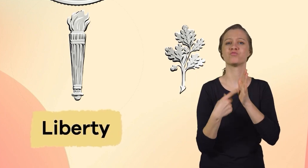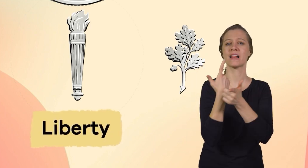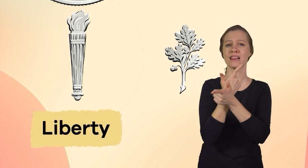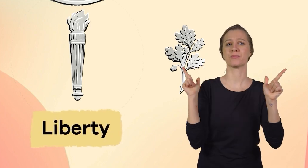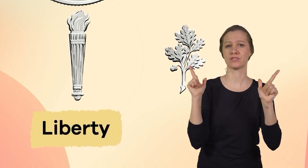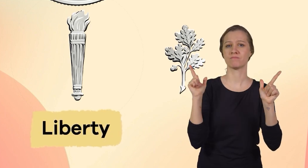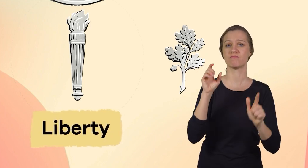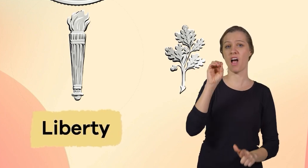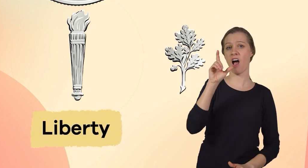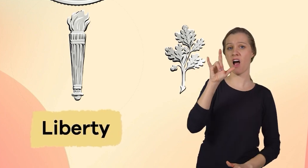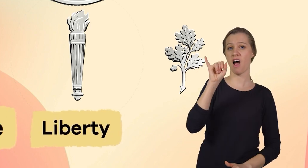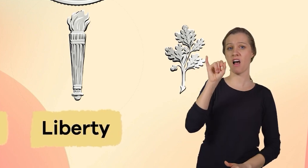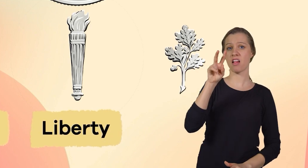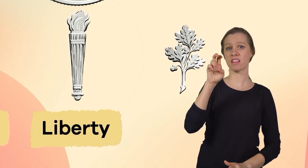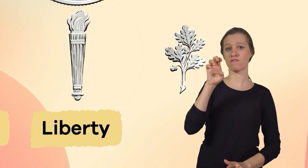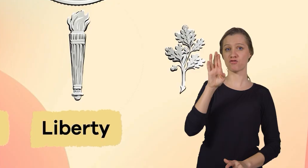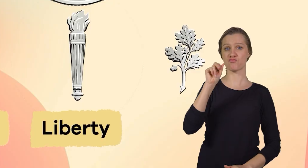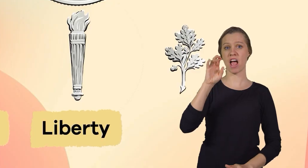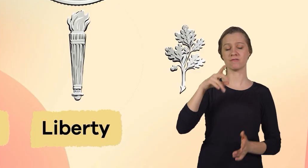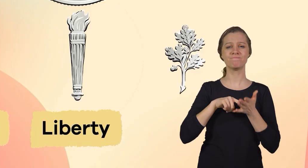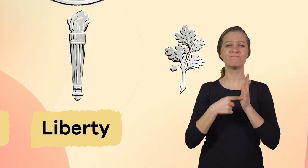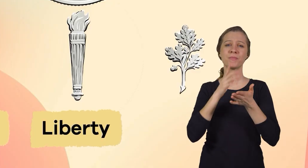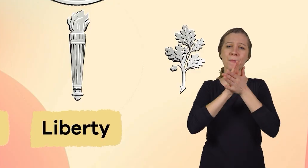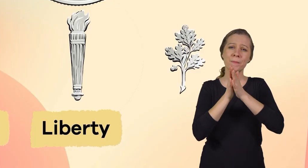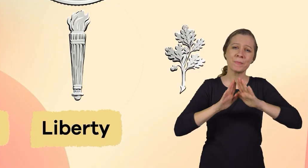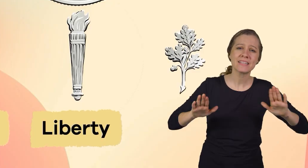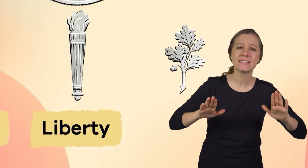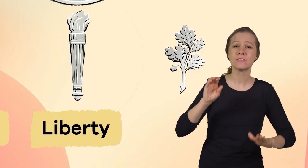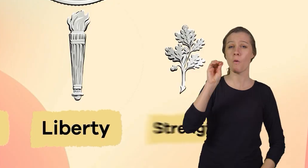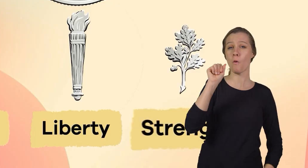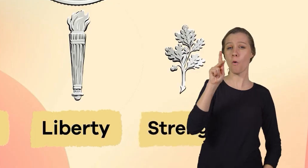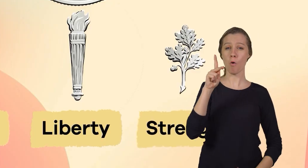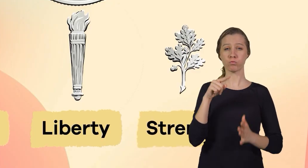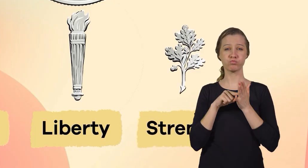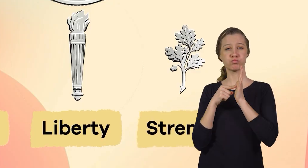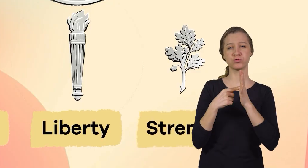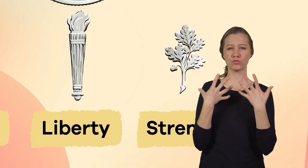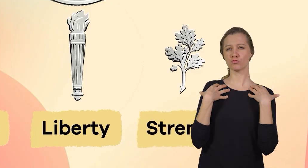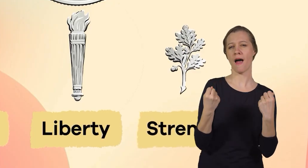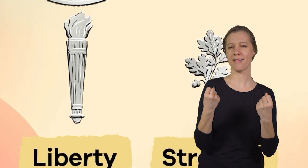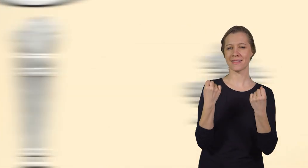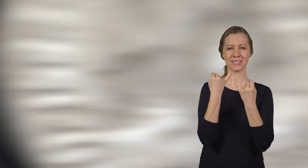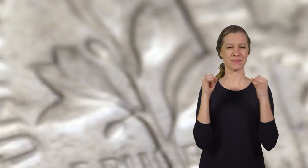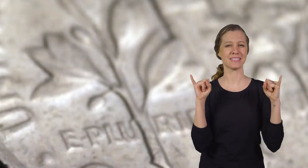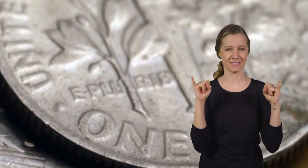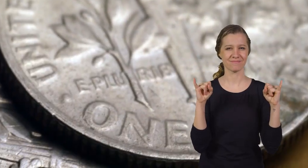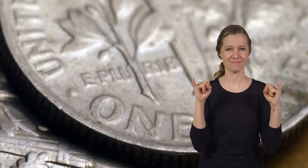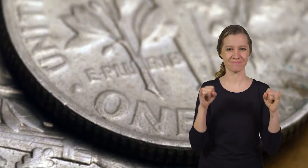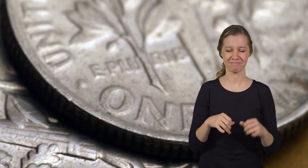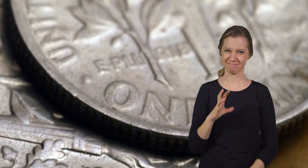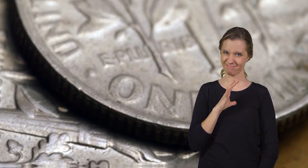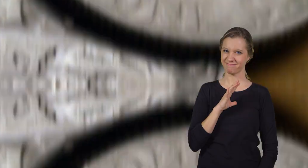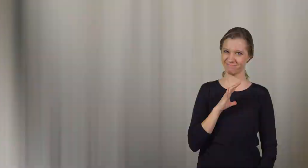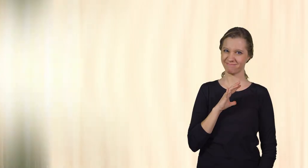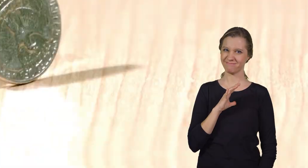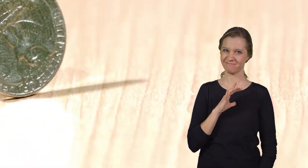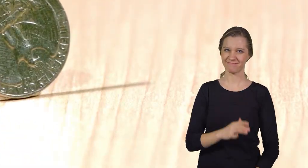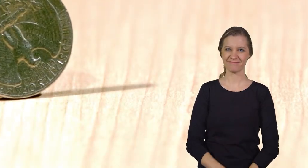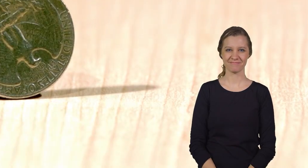and the olive branch stands for peace. And the oak branch means strength and independence. Pretty cool.